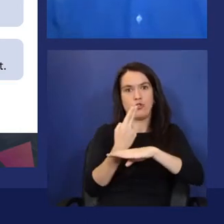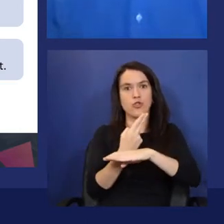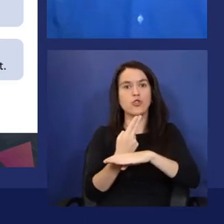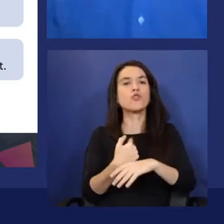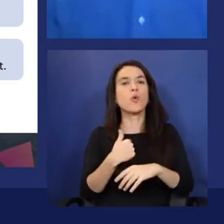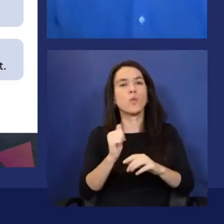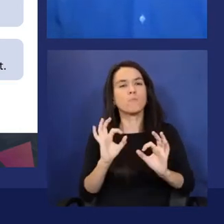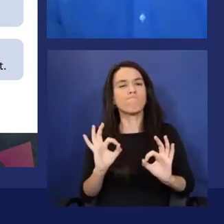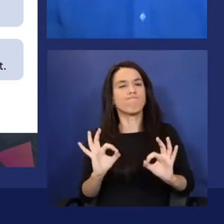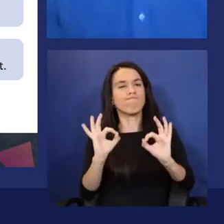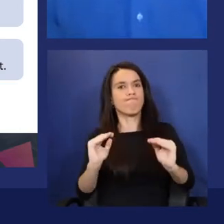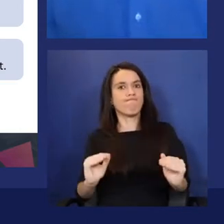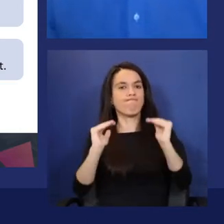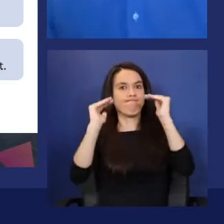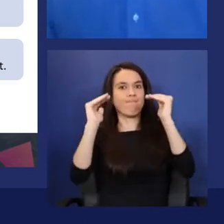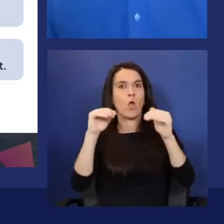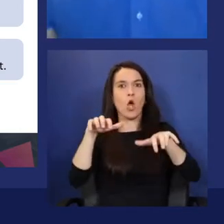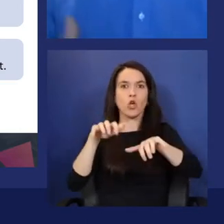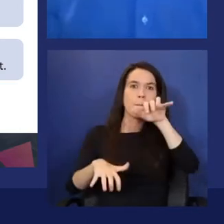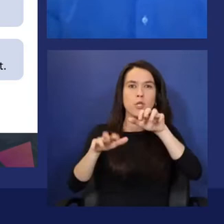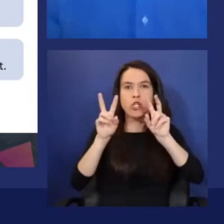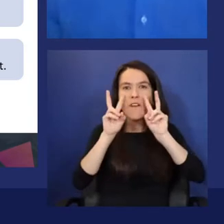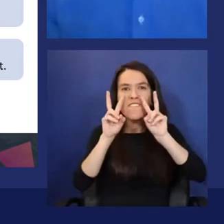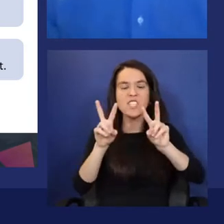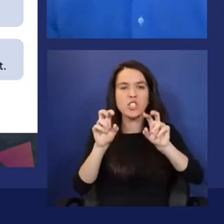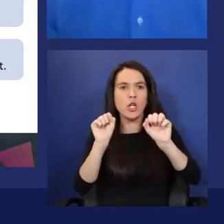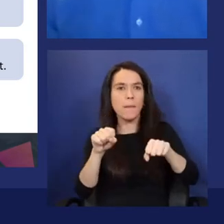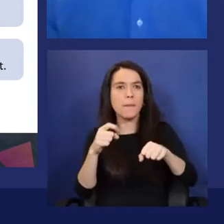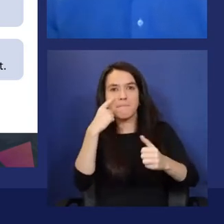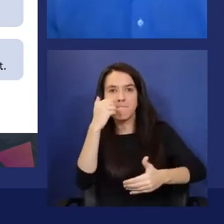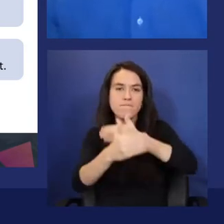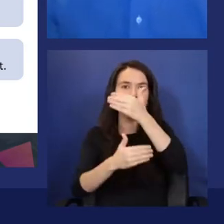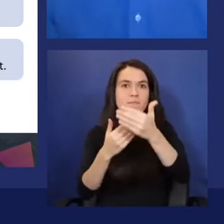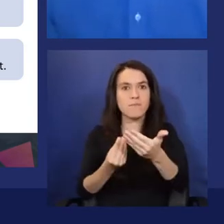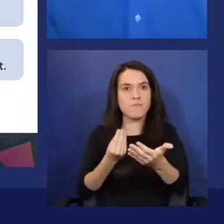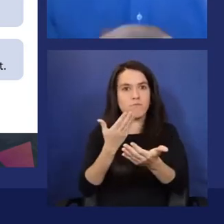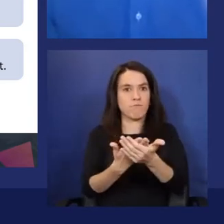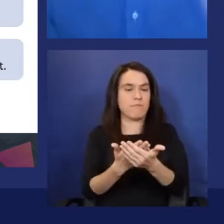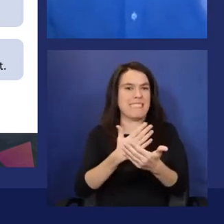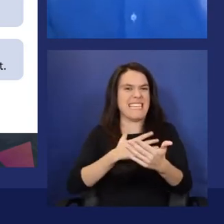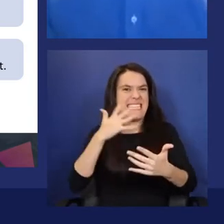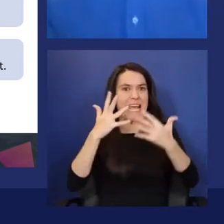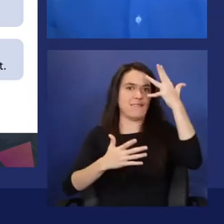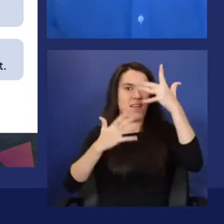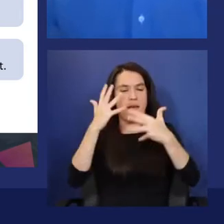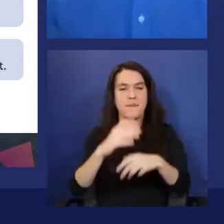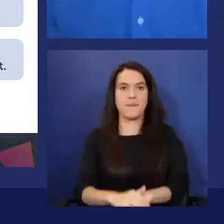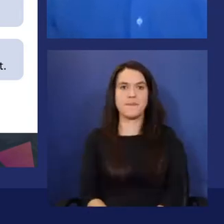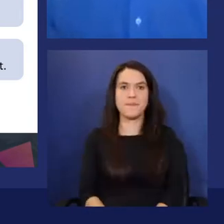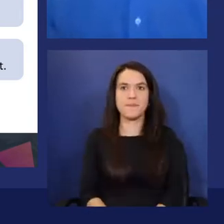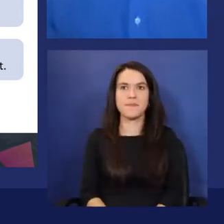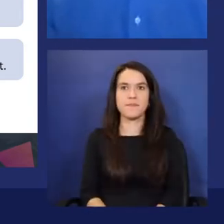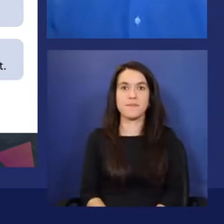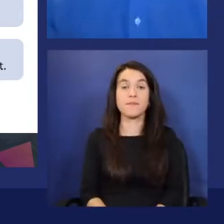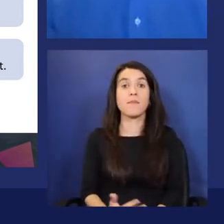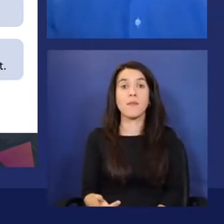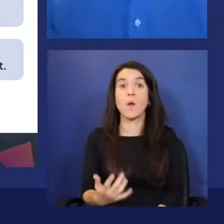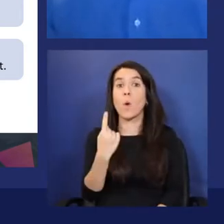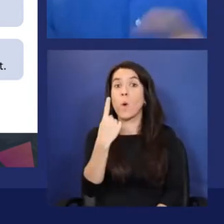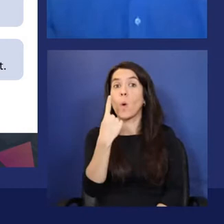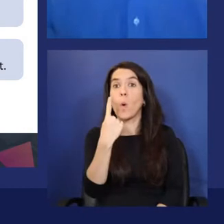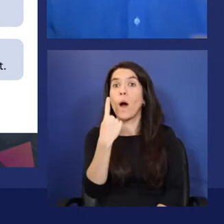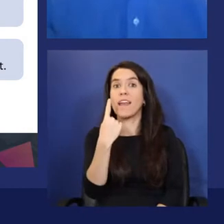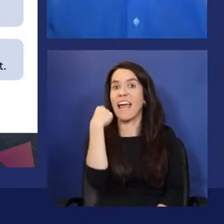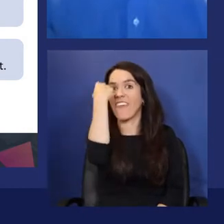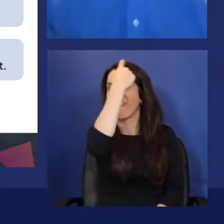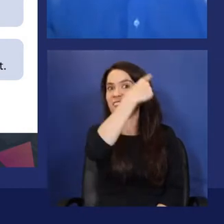your computer vision capability by bringing your own data set. Now, face detection is the one that I want to